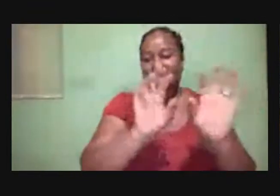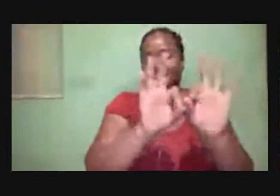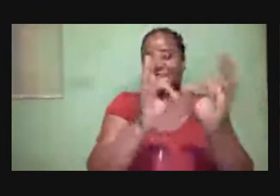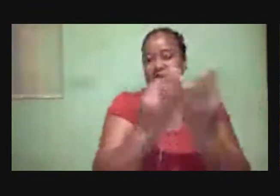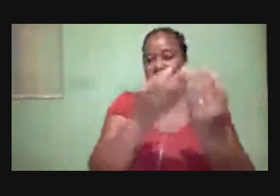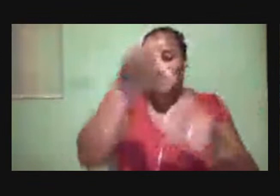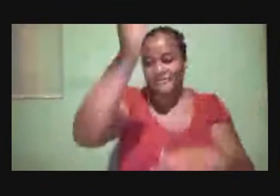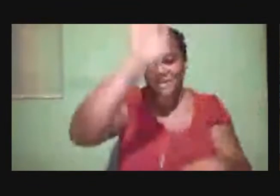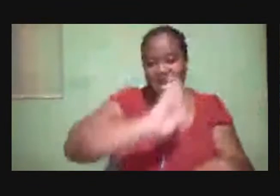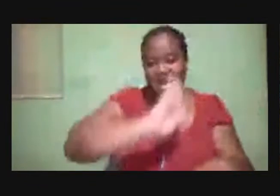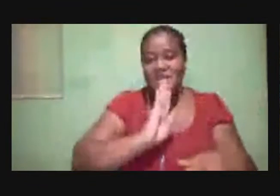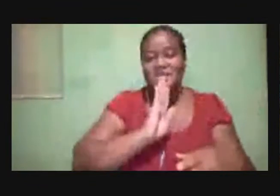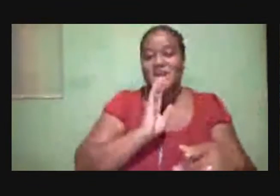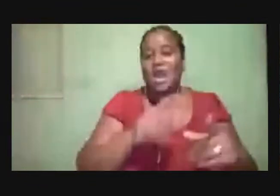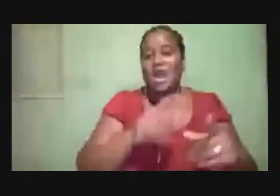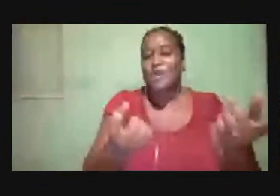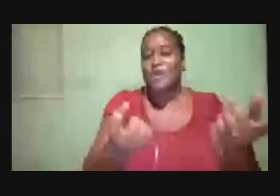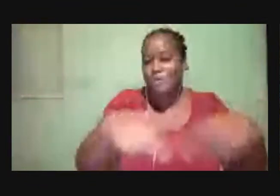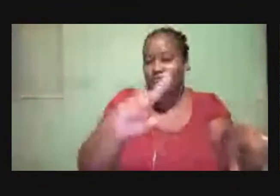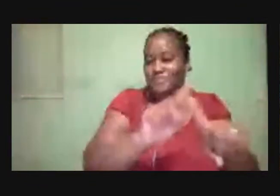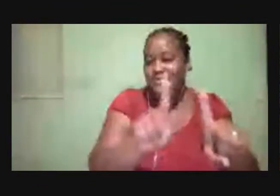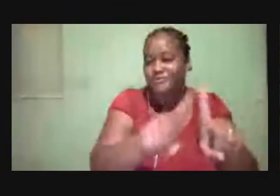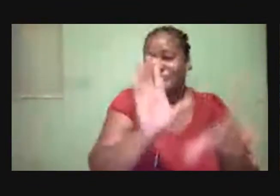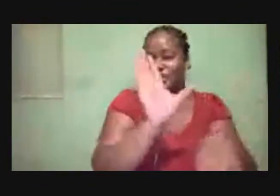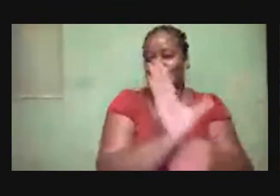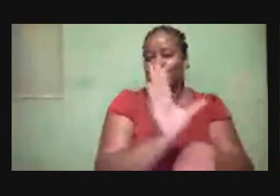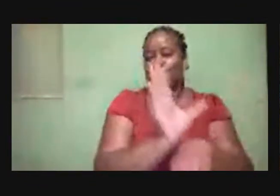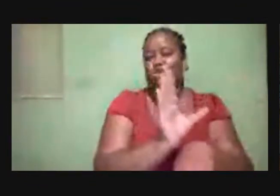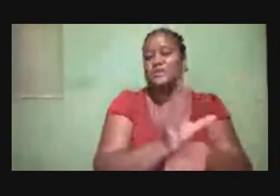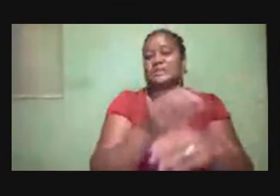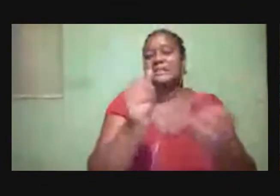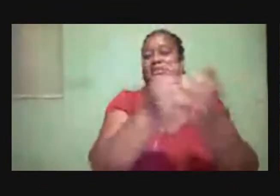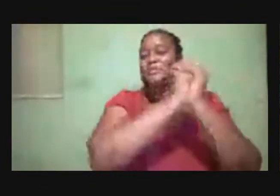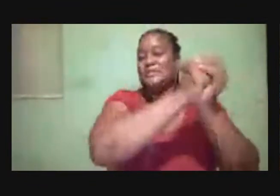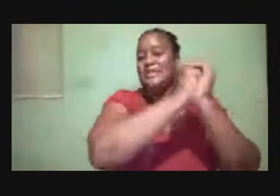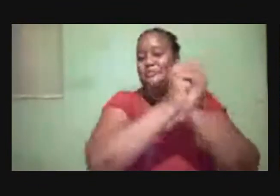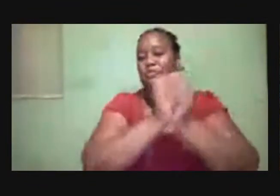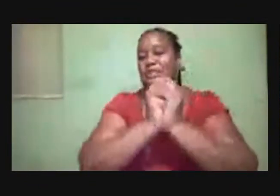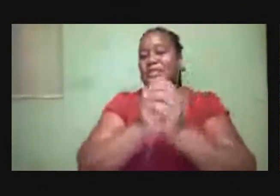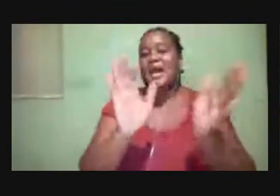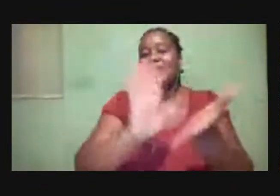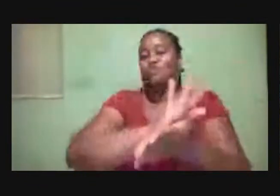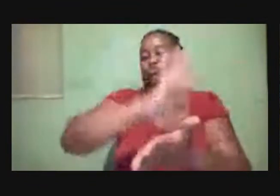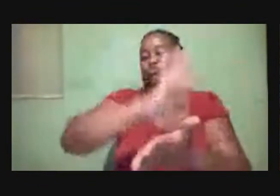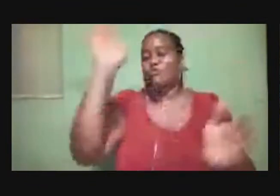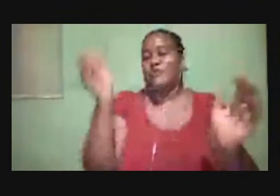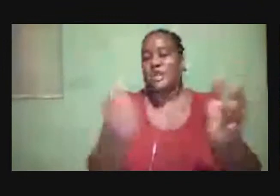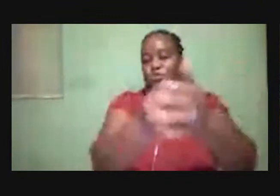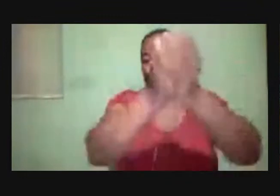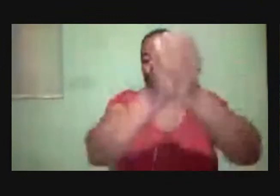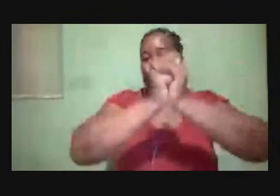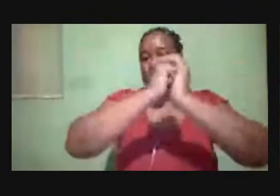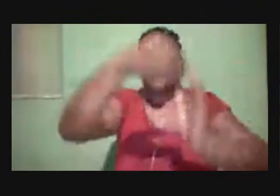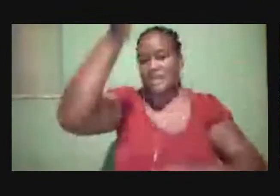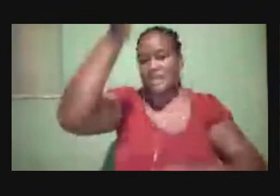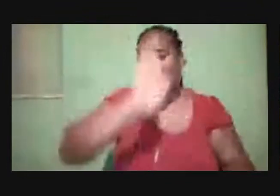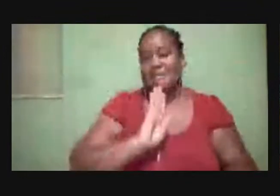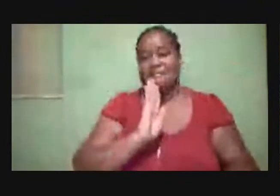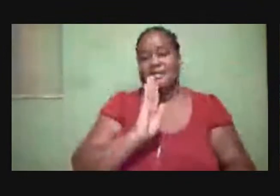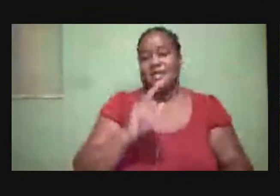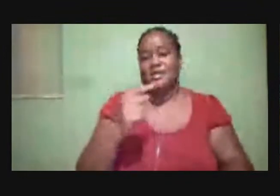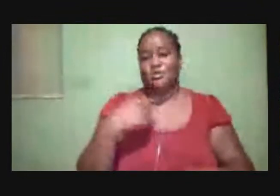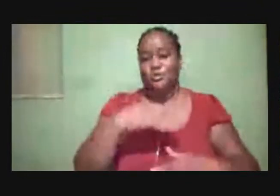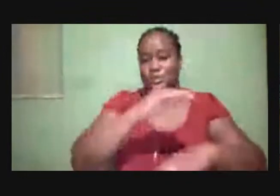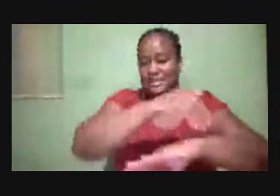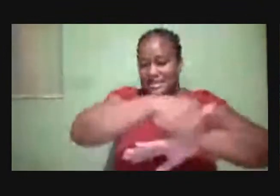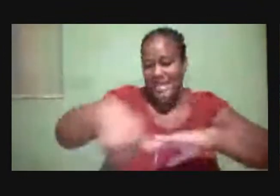celebrate and praise and worship and glorify God. Tonight, I have a very special task. I am